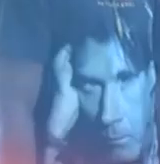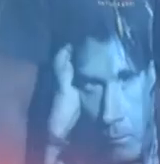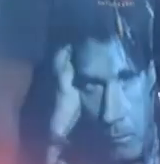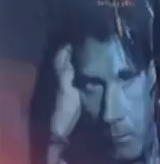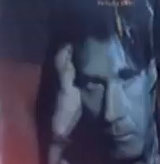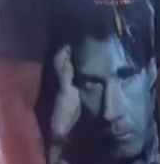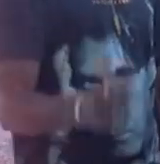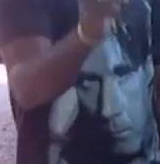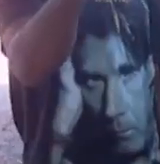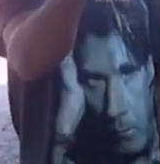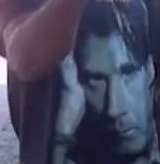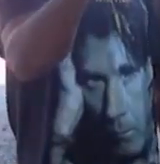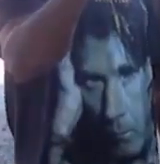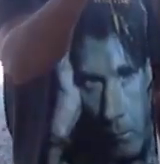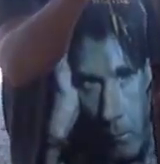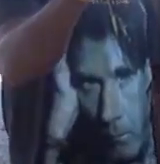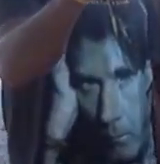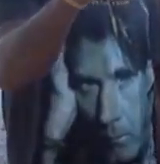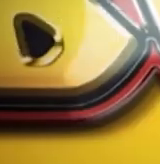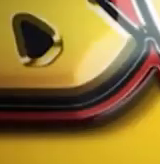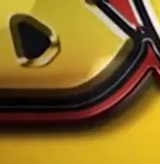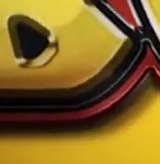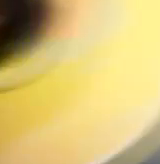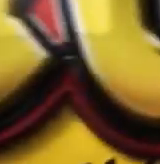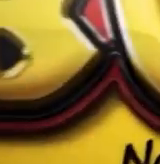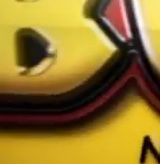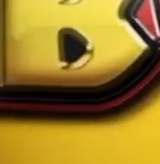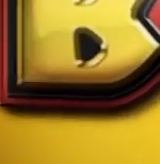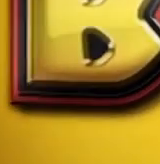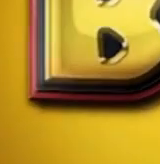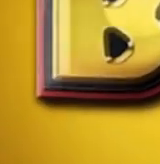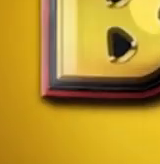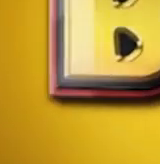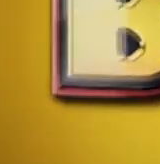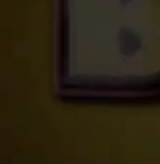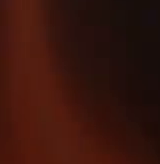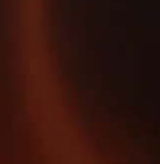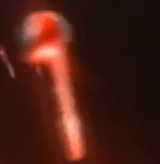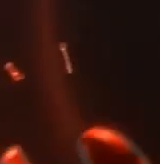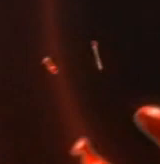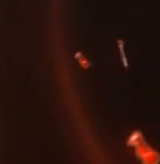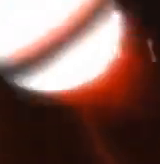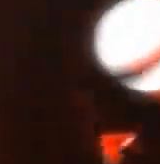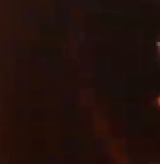Bula FM, number 2 NSR. Bula FM, number 2 NSR.